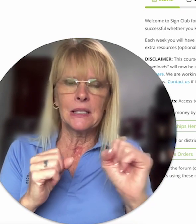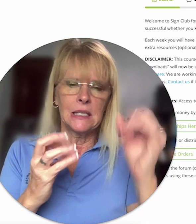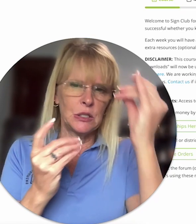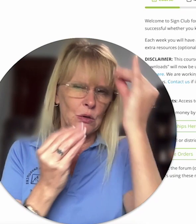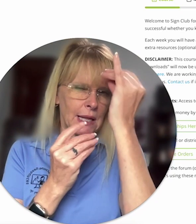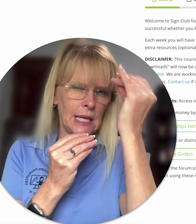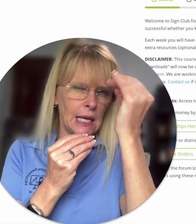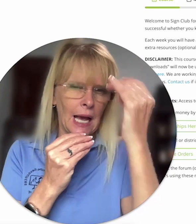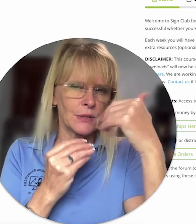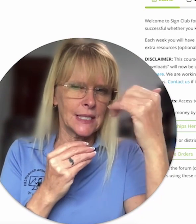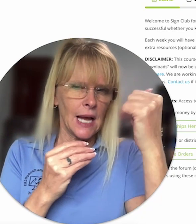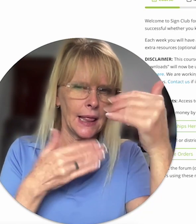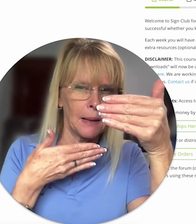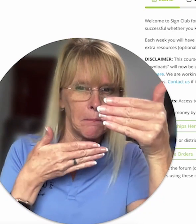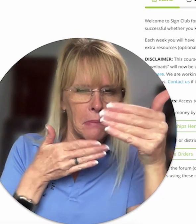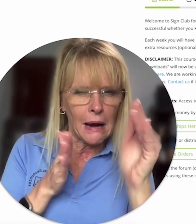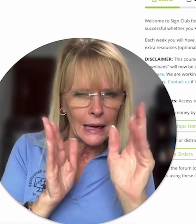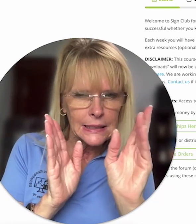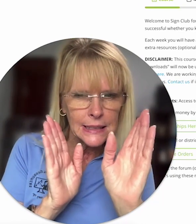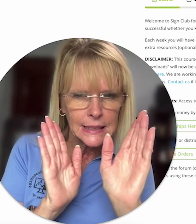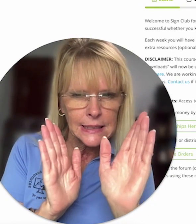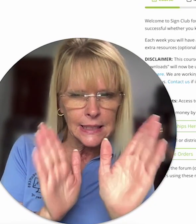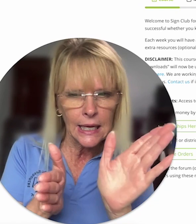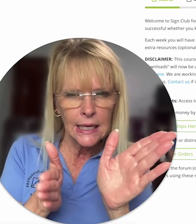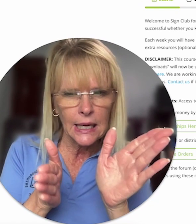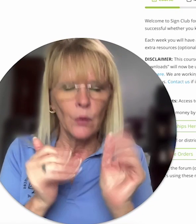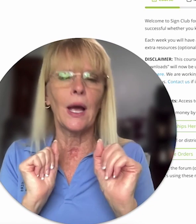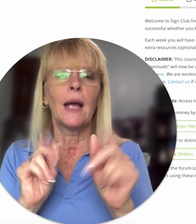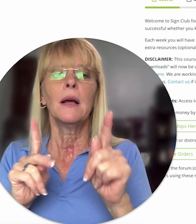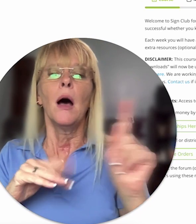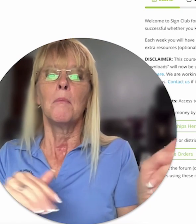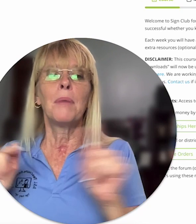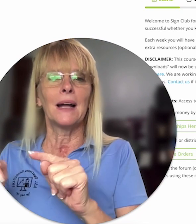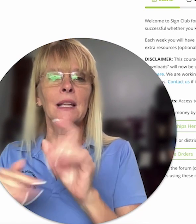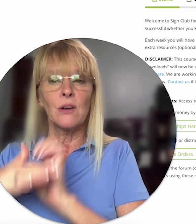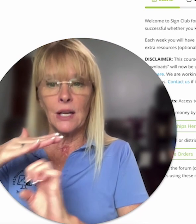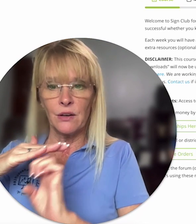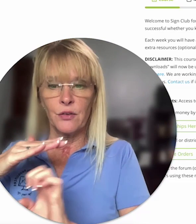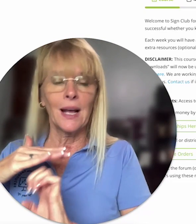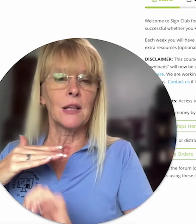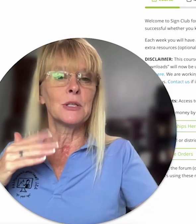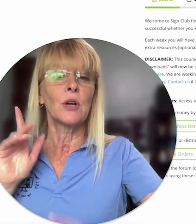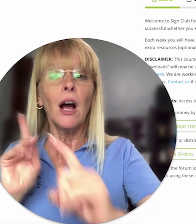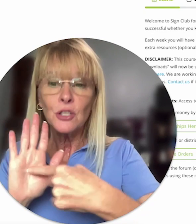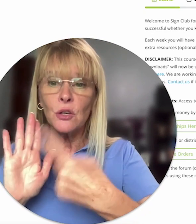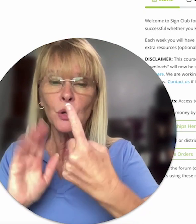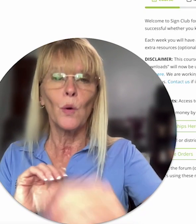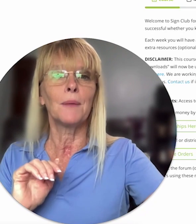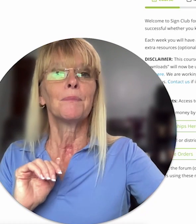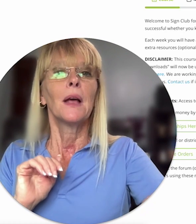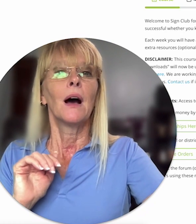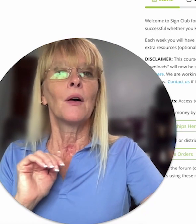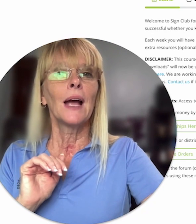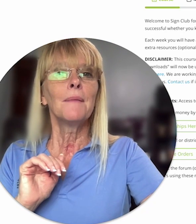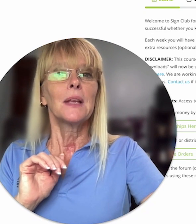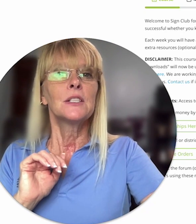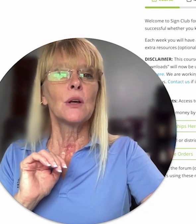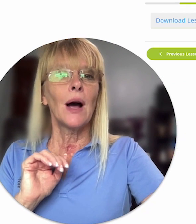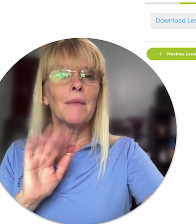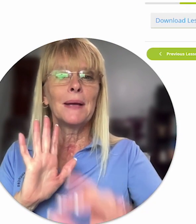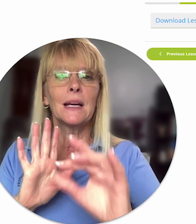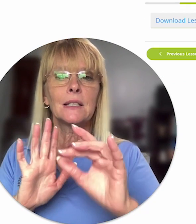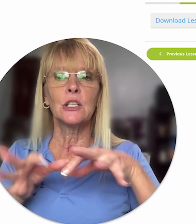ability to think outside the box okay but these are geared for elementary I'll show you one okay